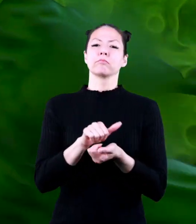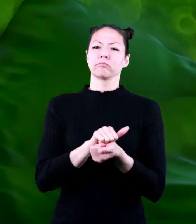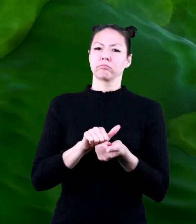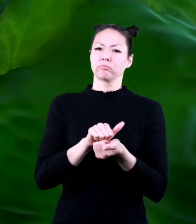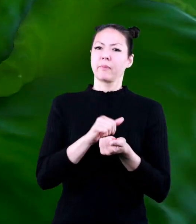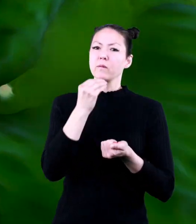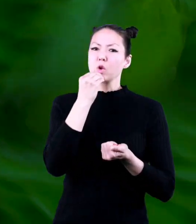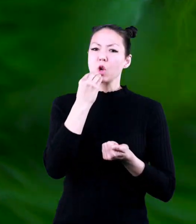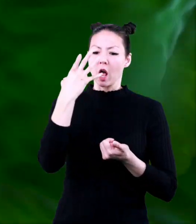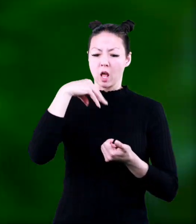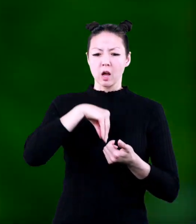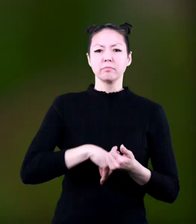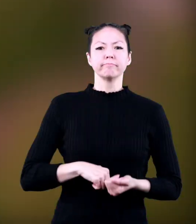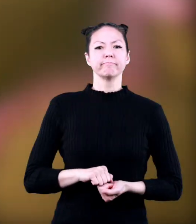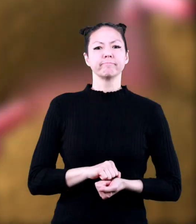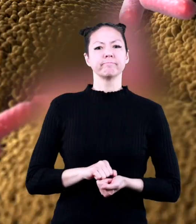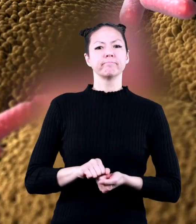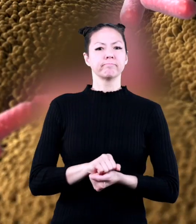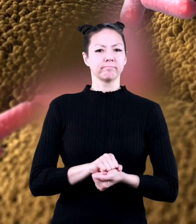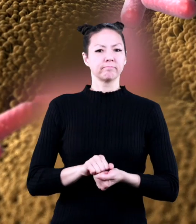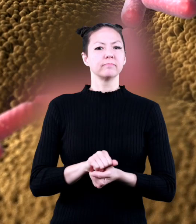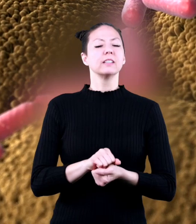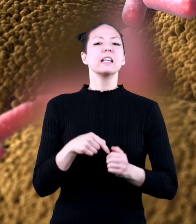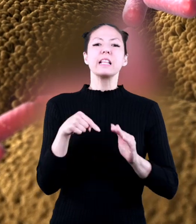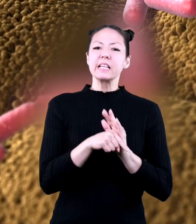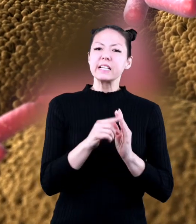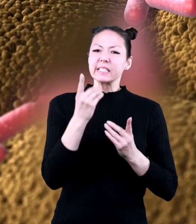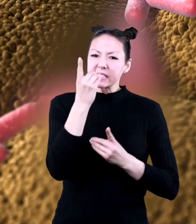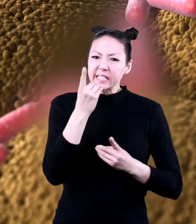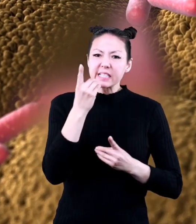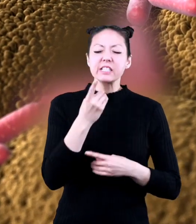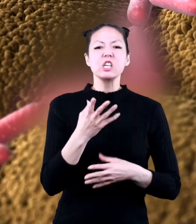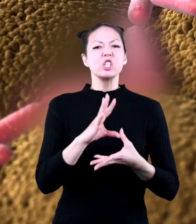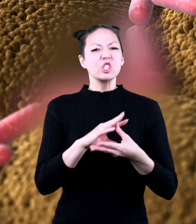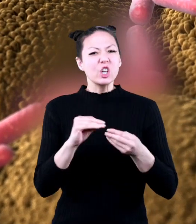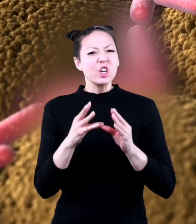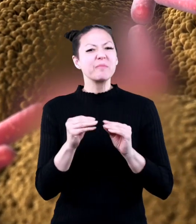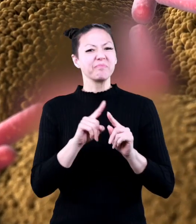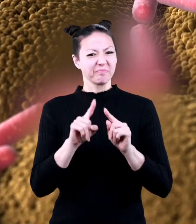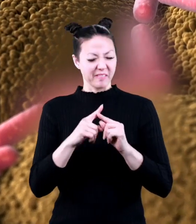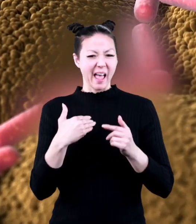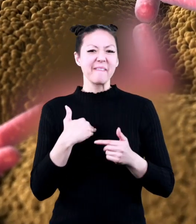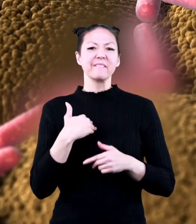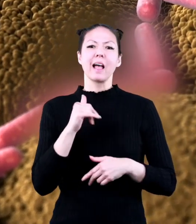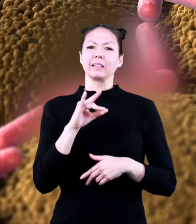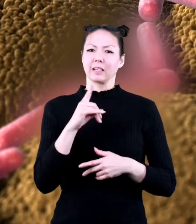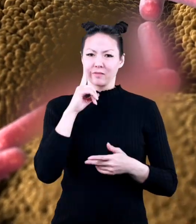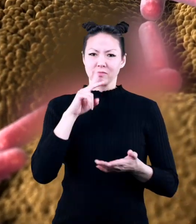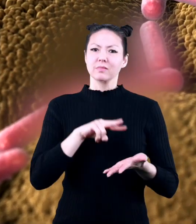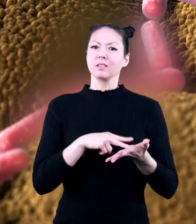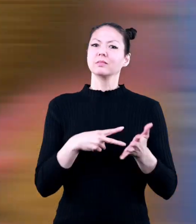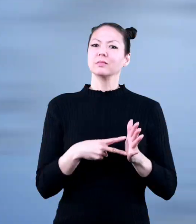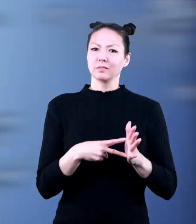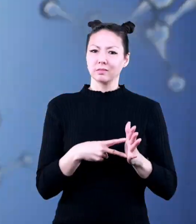helps us digest food this acid can also help kill disease causing germs